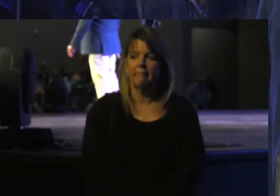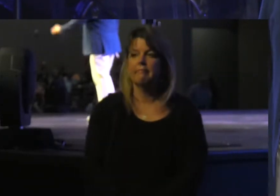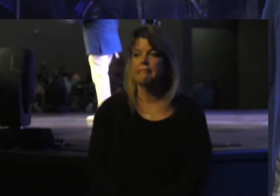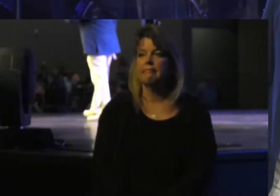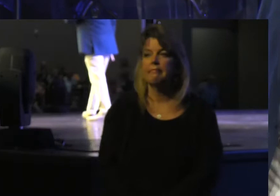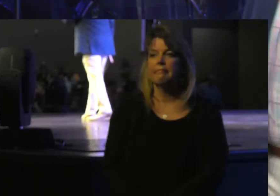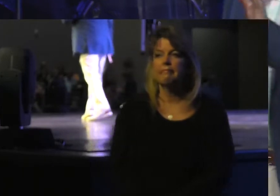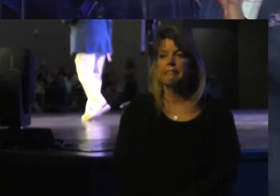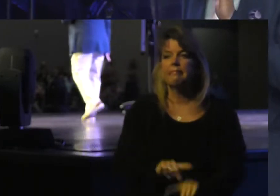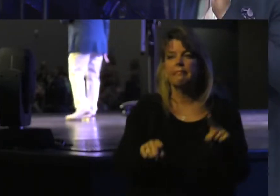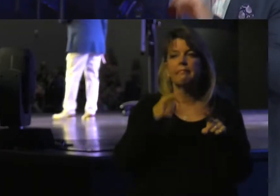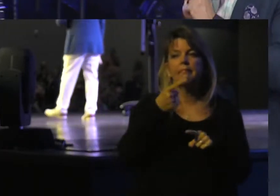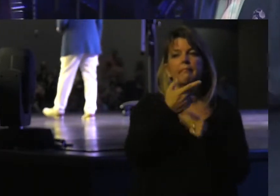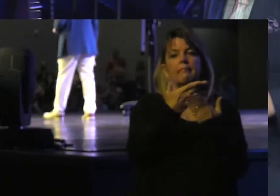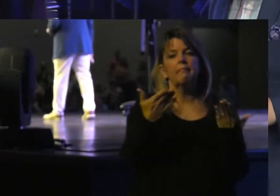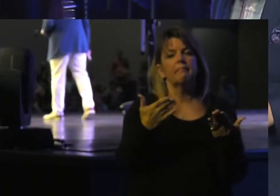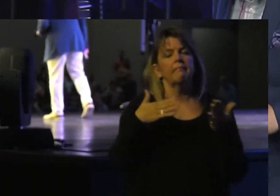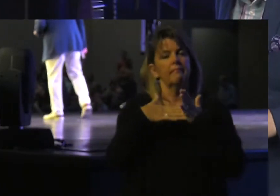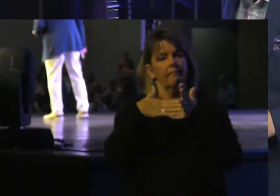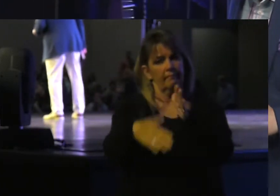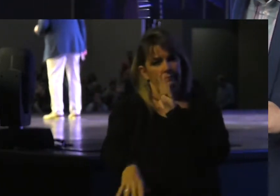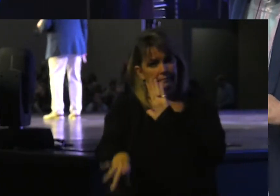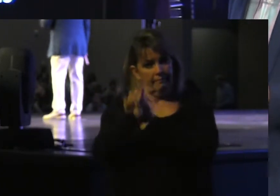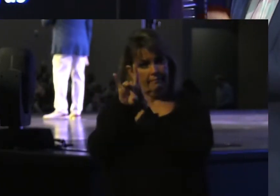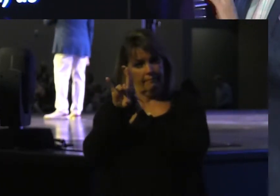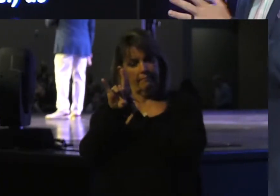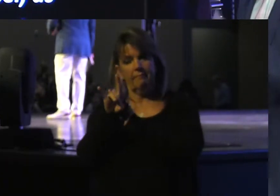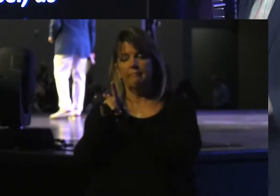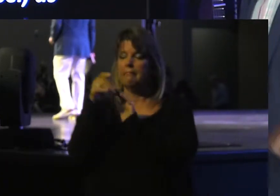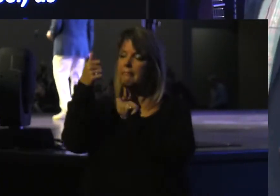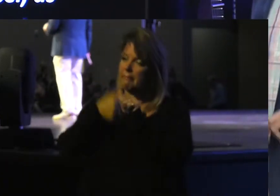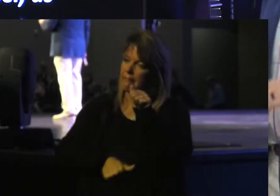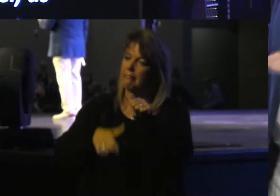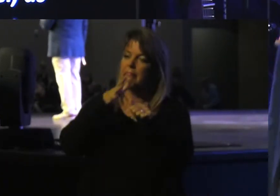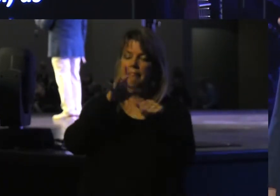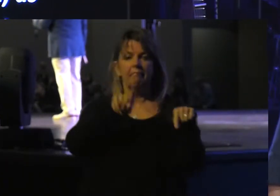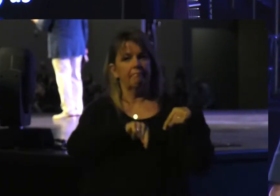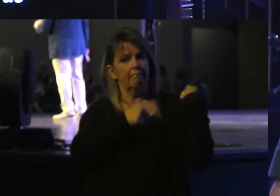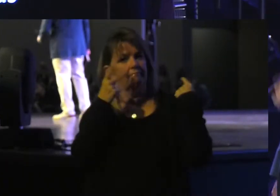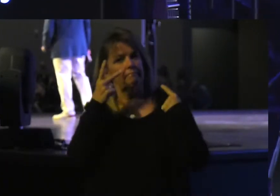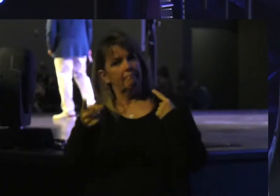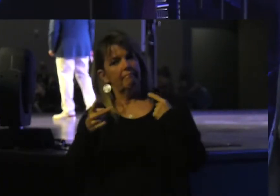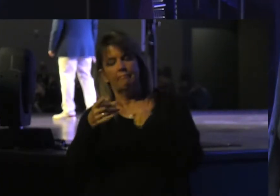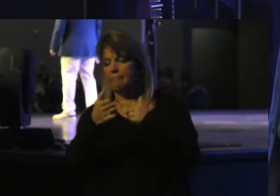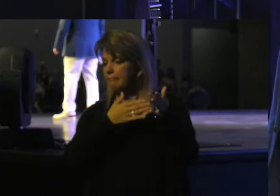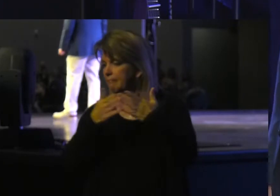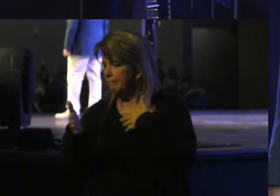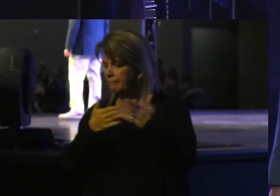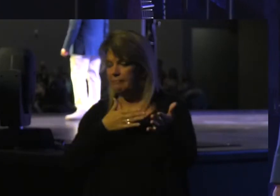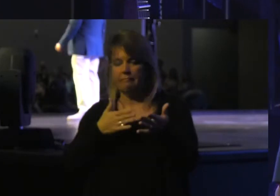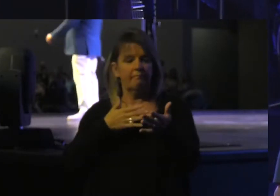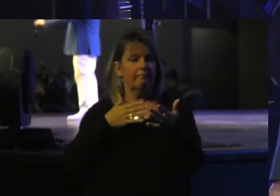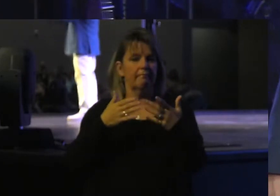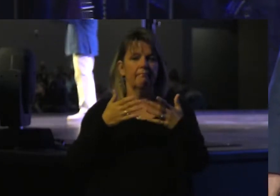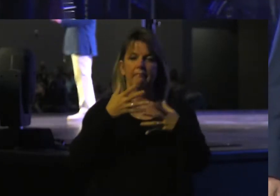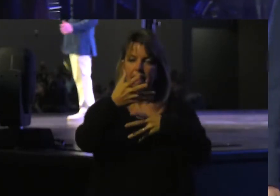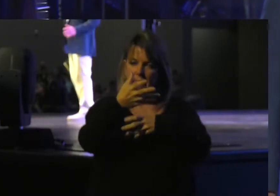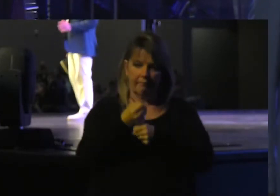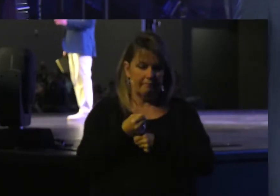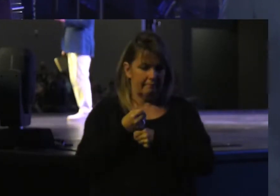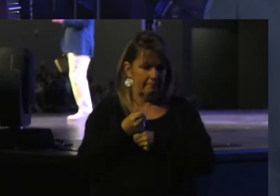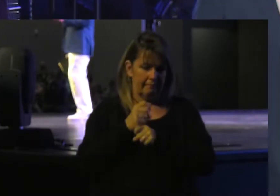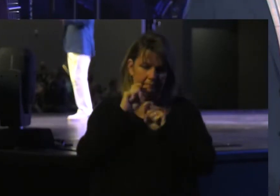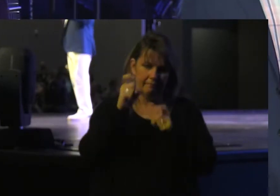But one of the things I've often found about every mother I see, no matter what she's handed, no matter what she